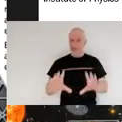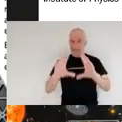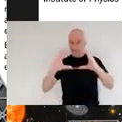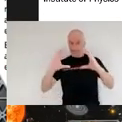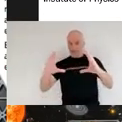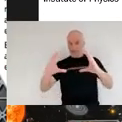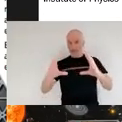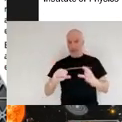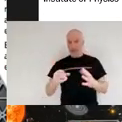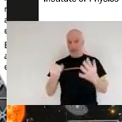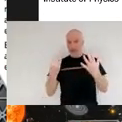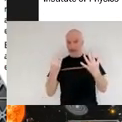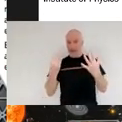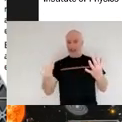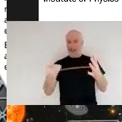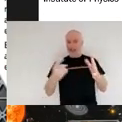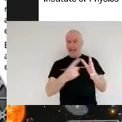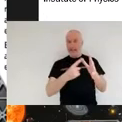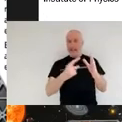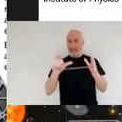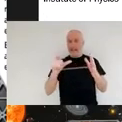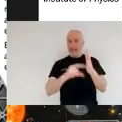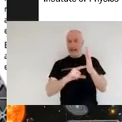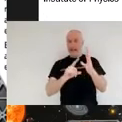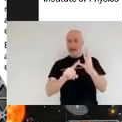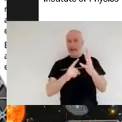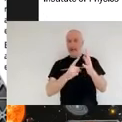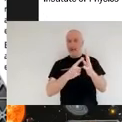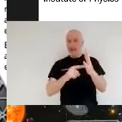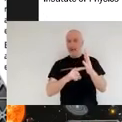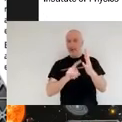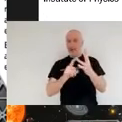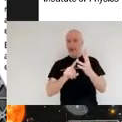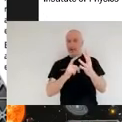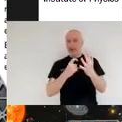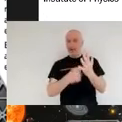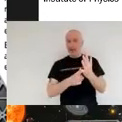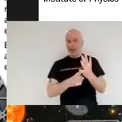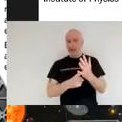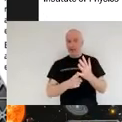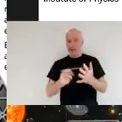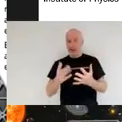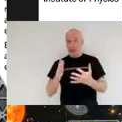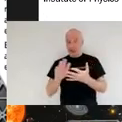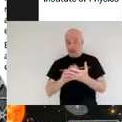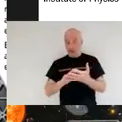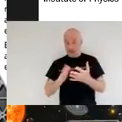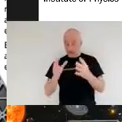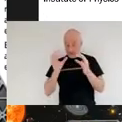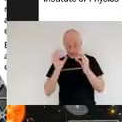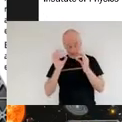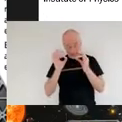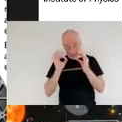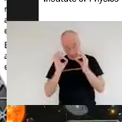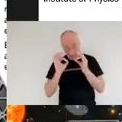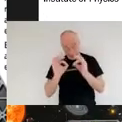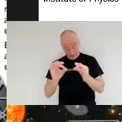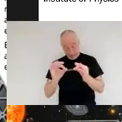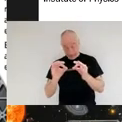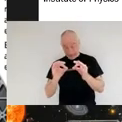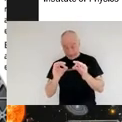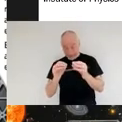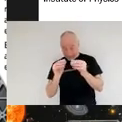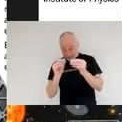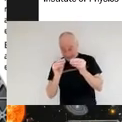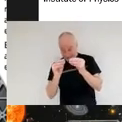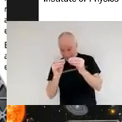actuators now these actuators uh allow absolutely tiny fine movement in